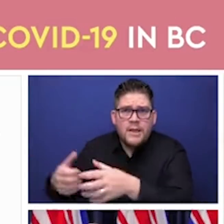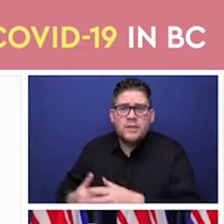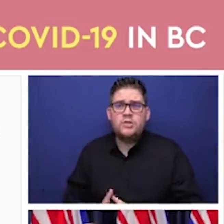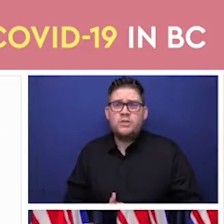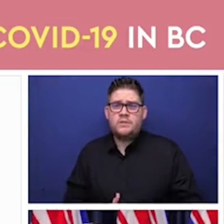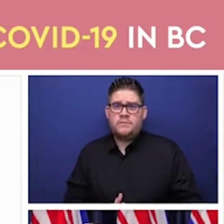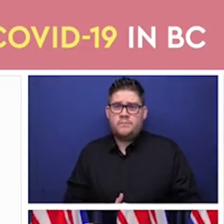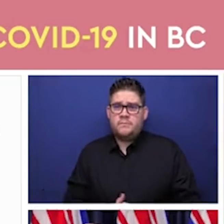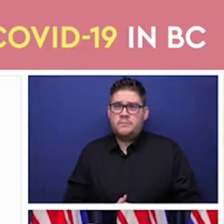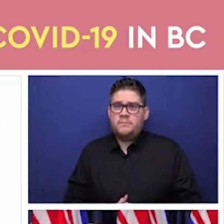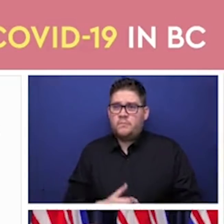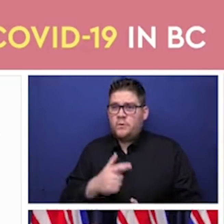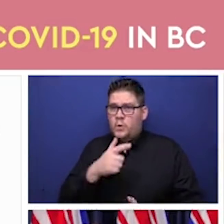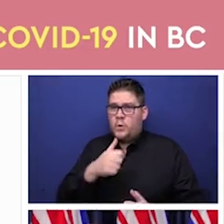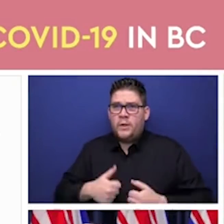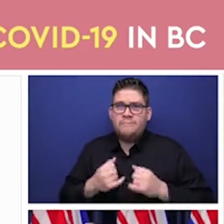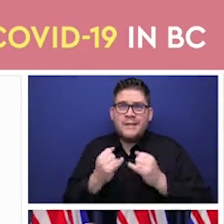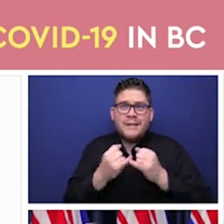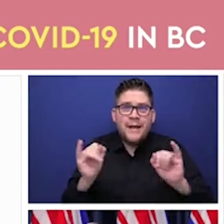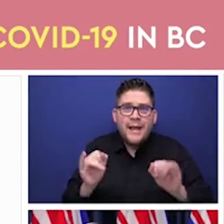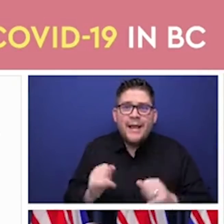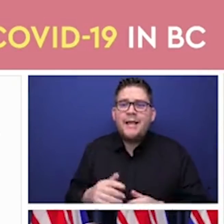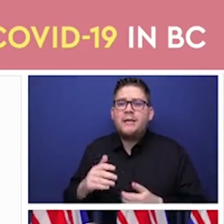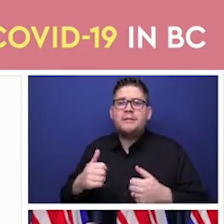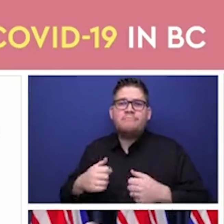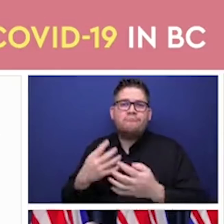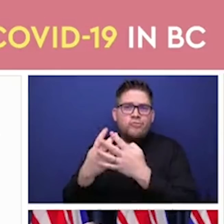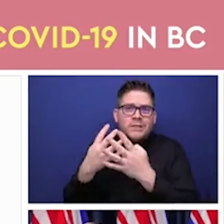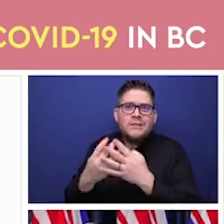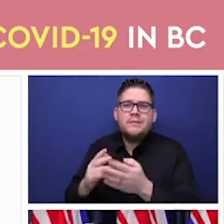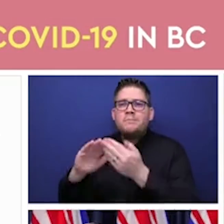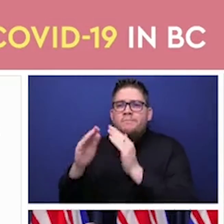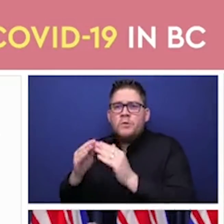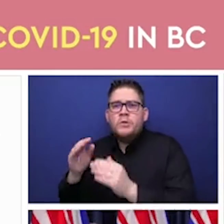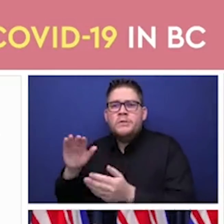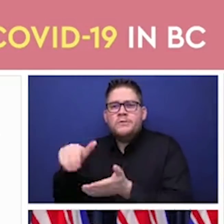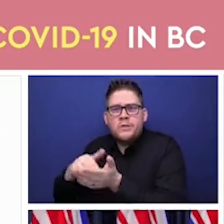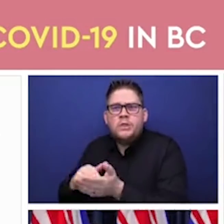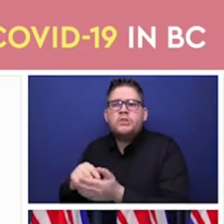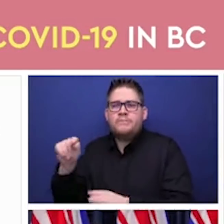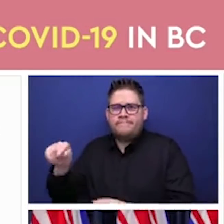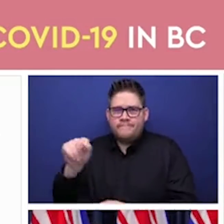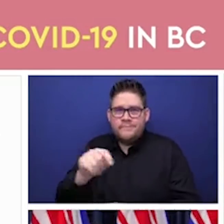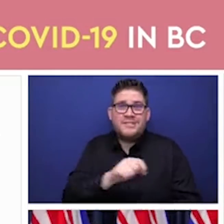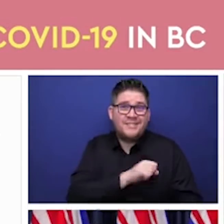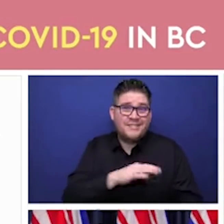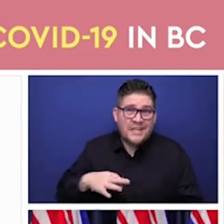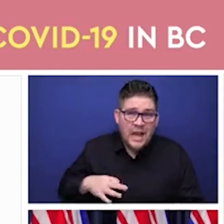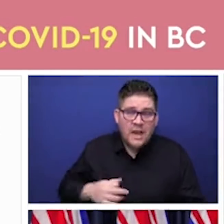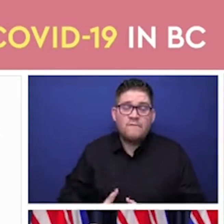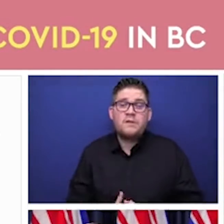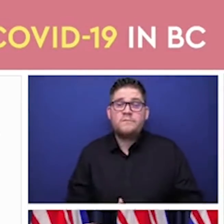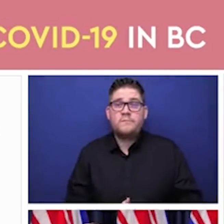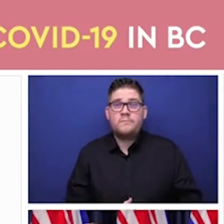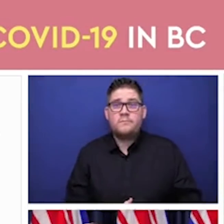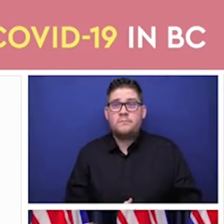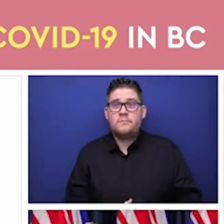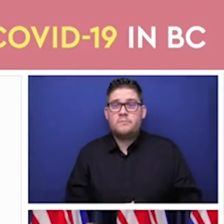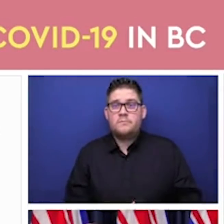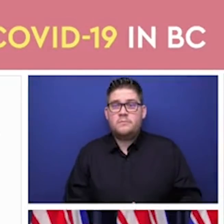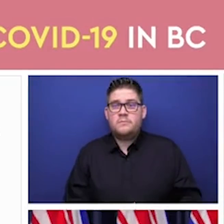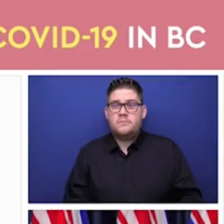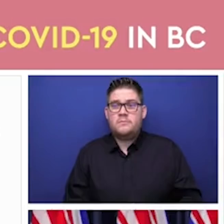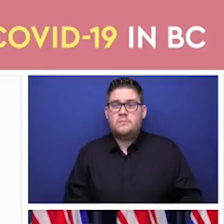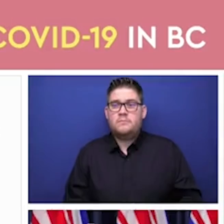waiting and anticipating their ability to get protected by these really incredible vaccines. So I really appreciate